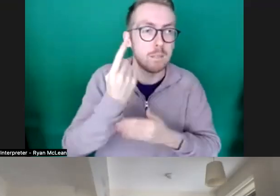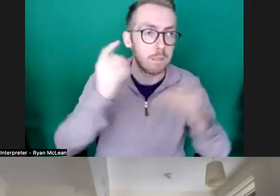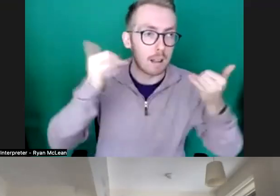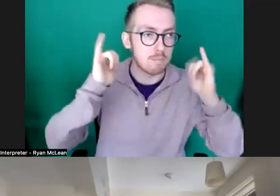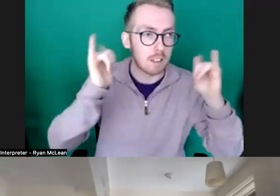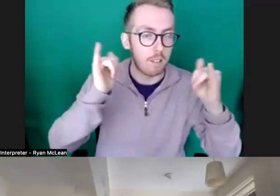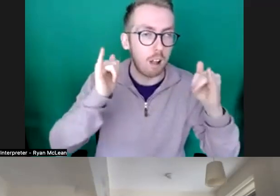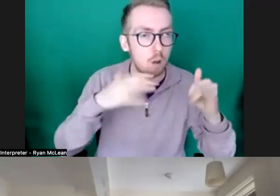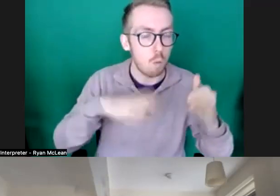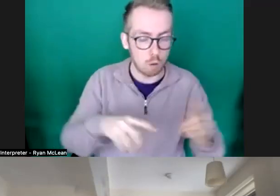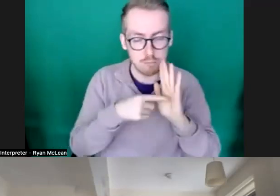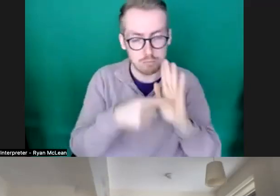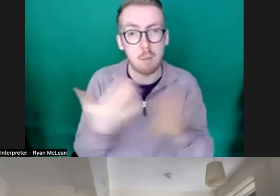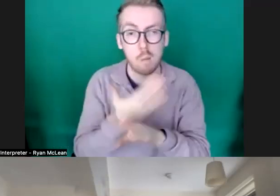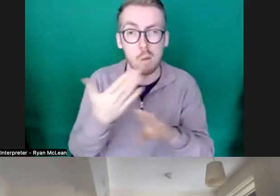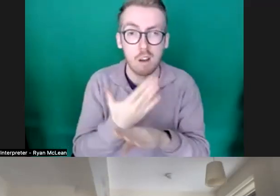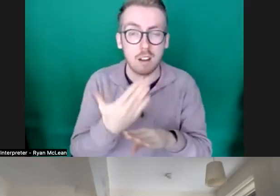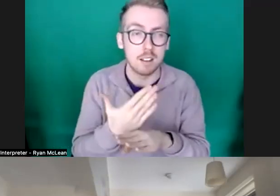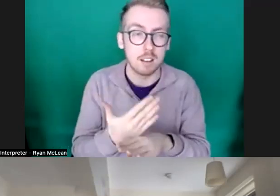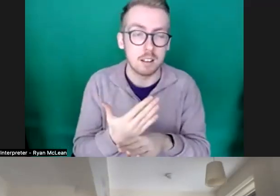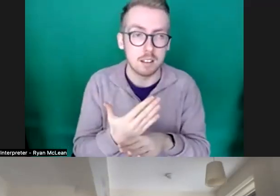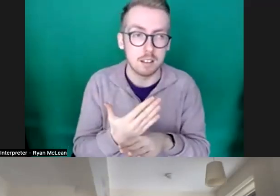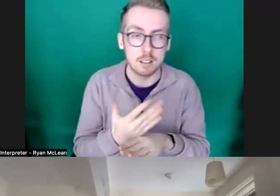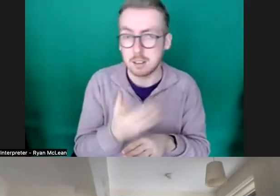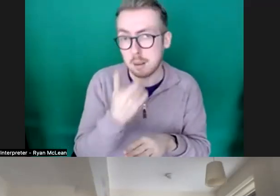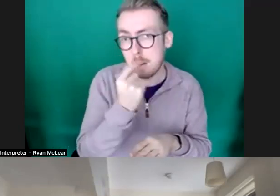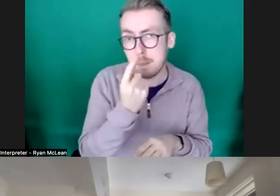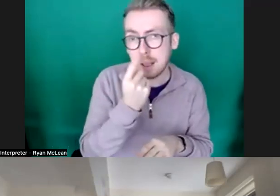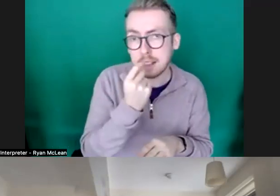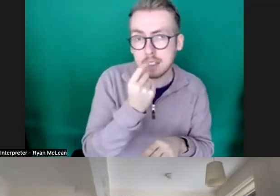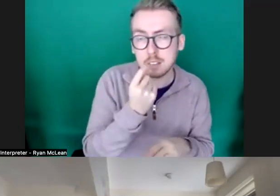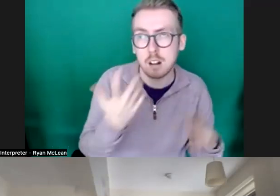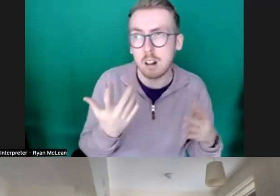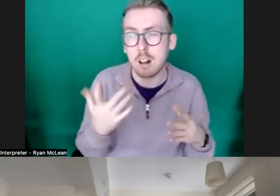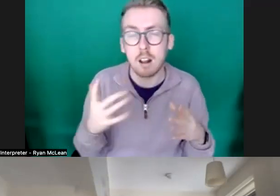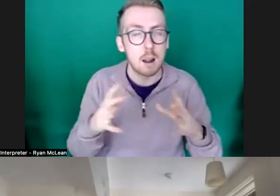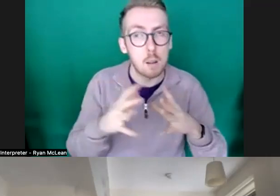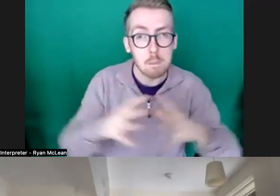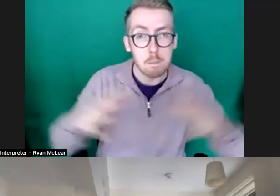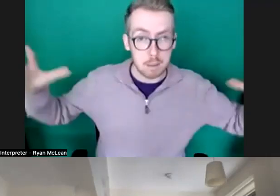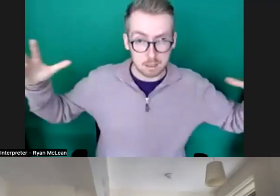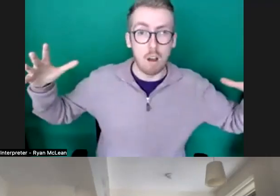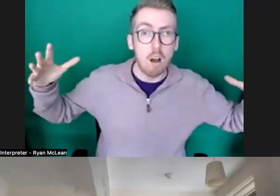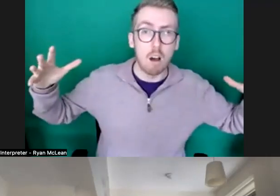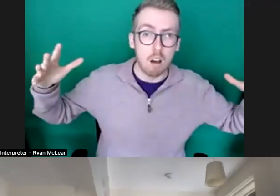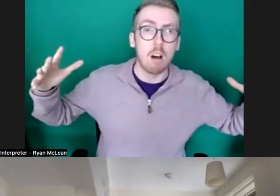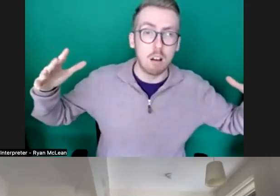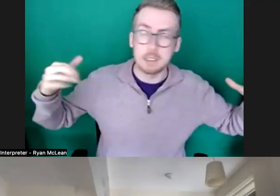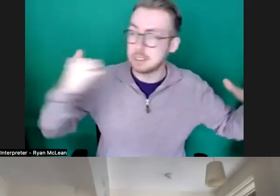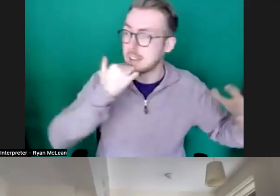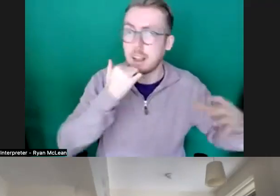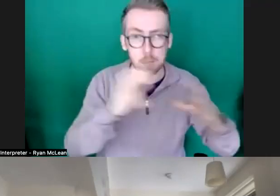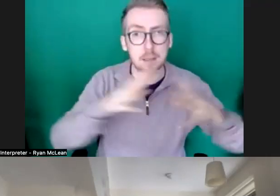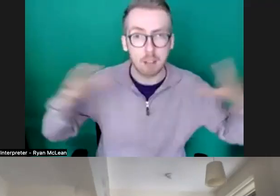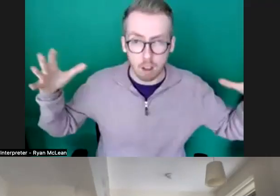work which is potentially kind of slightly kind of larger in scale um and which